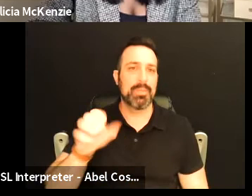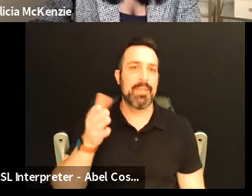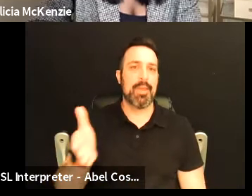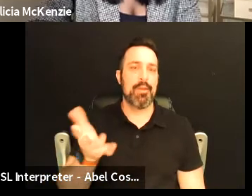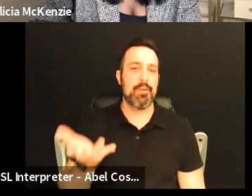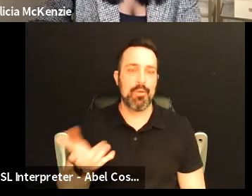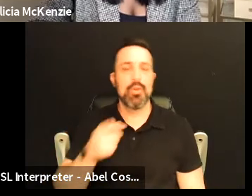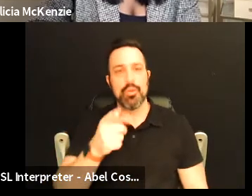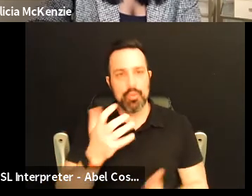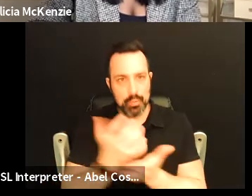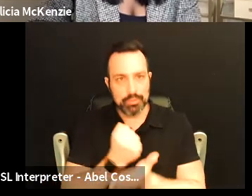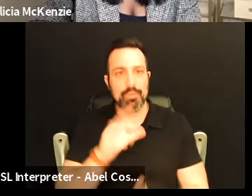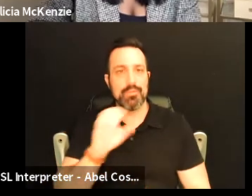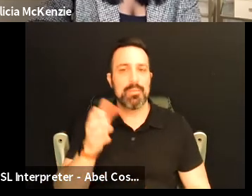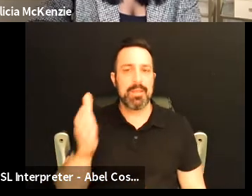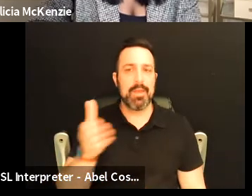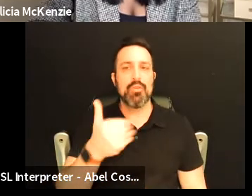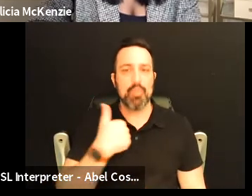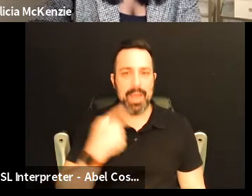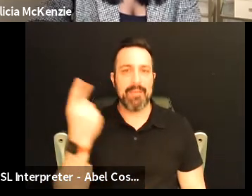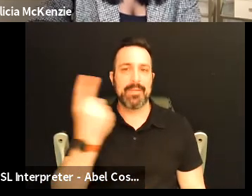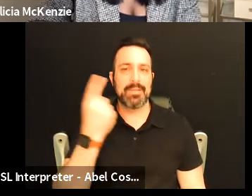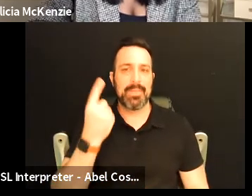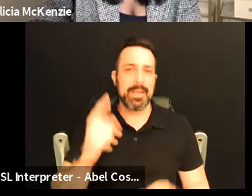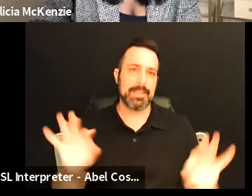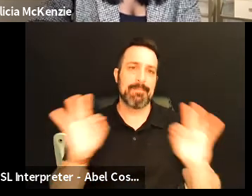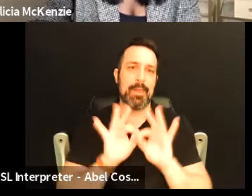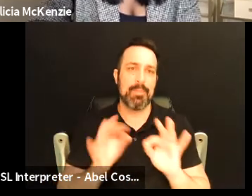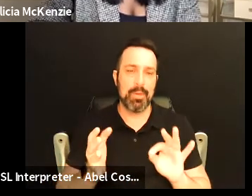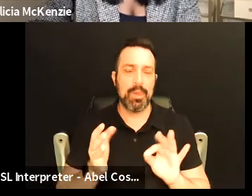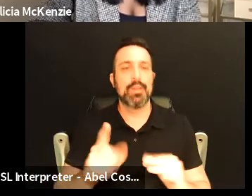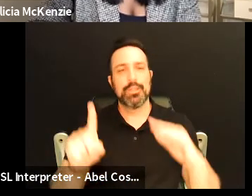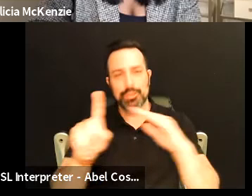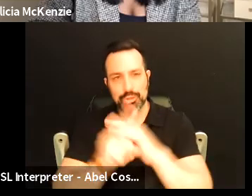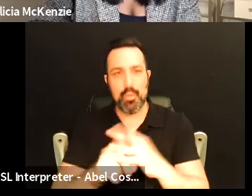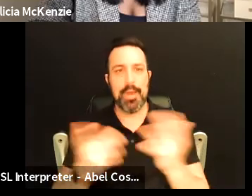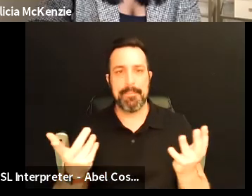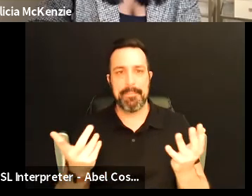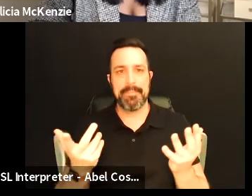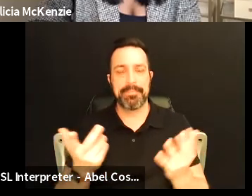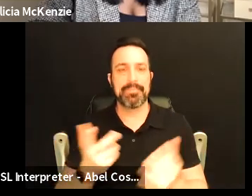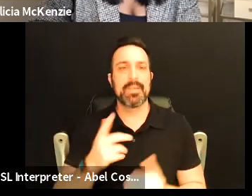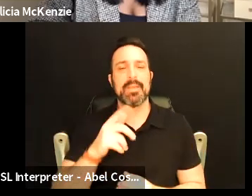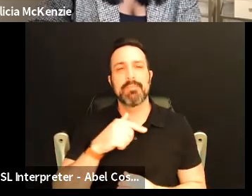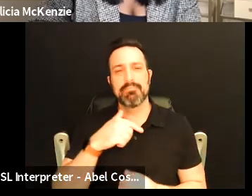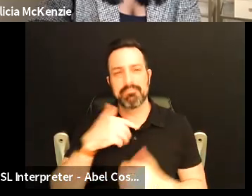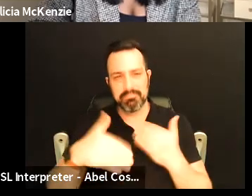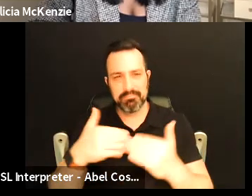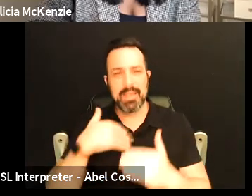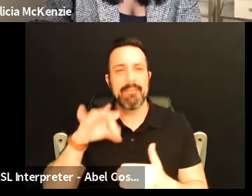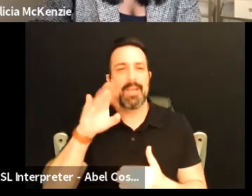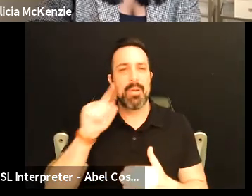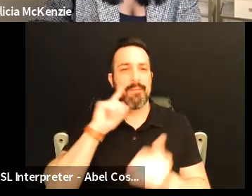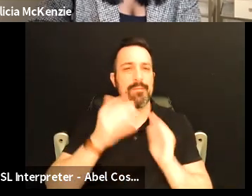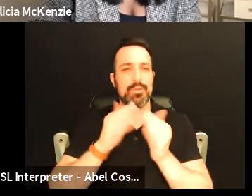you deserve to be there you have something that is valuable and so show up and then i found out like as far as community